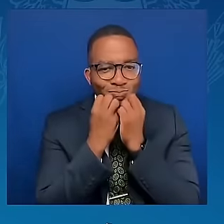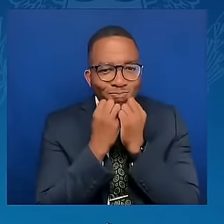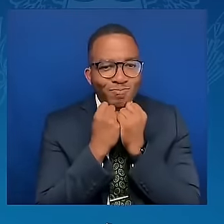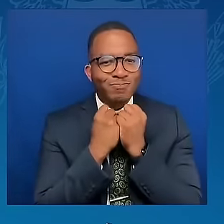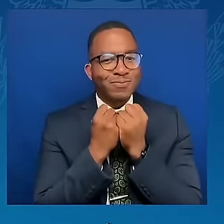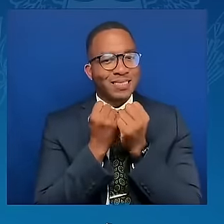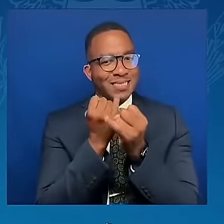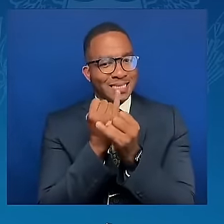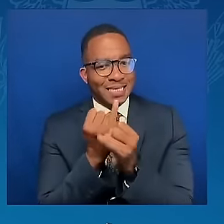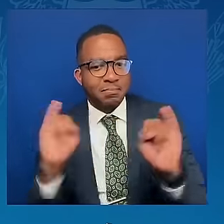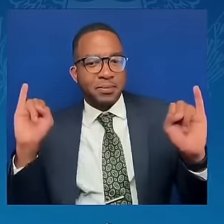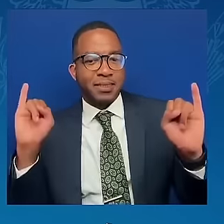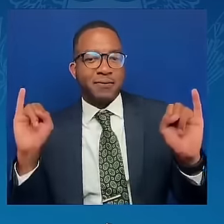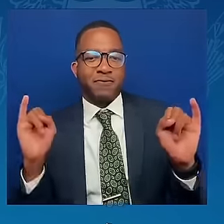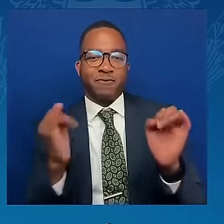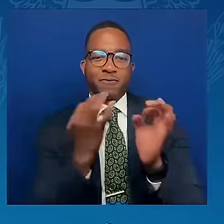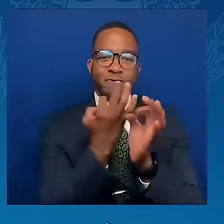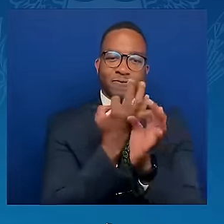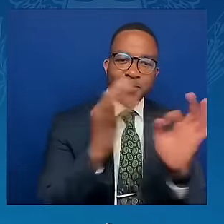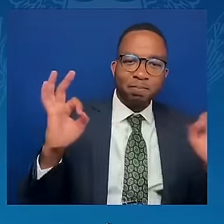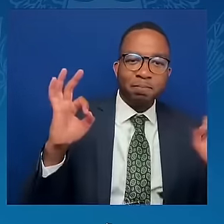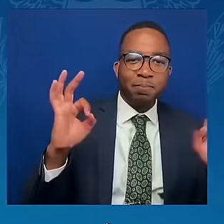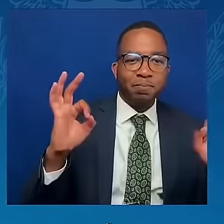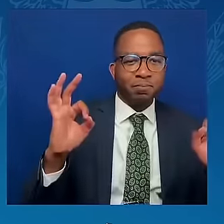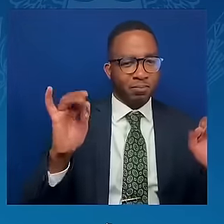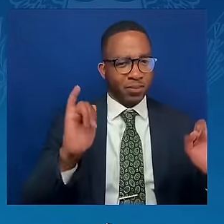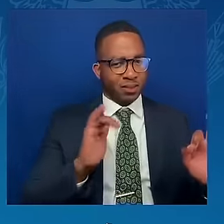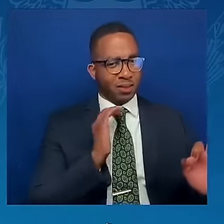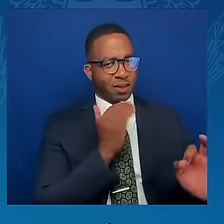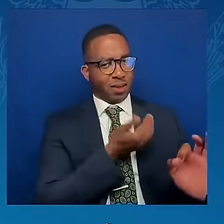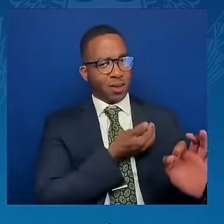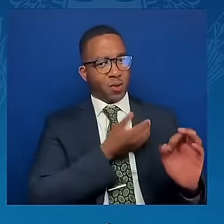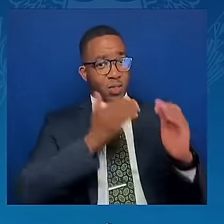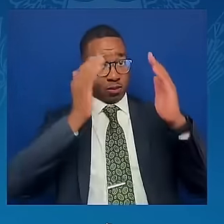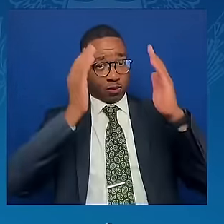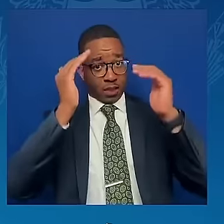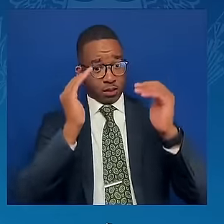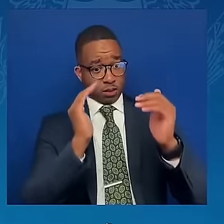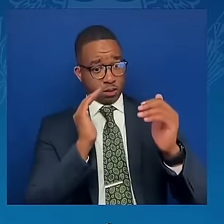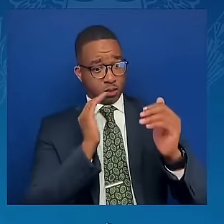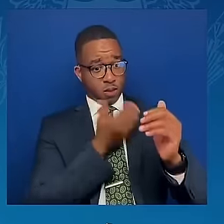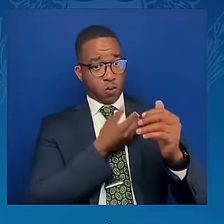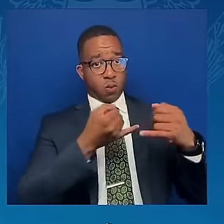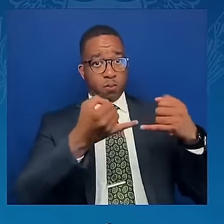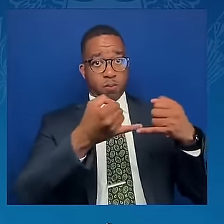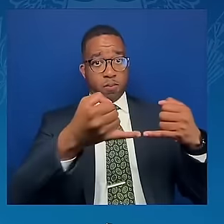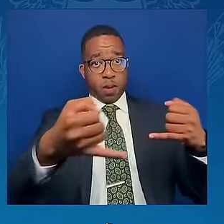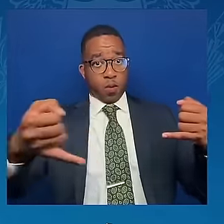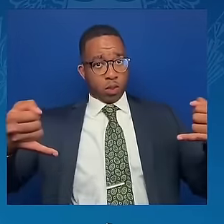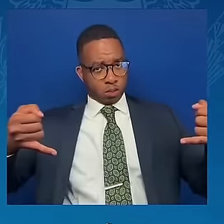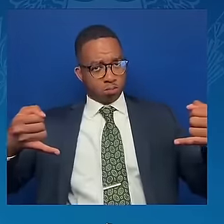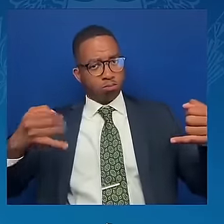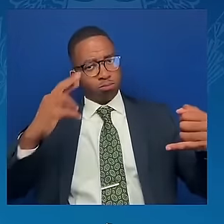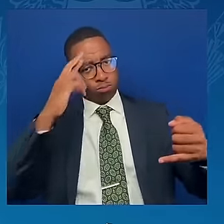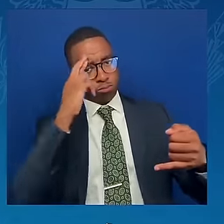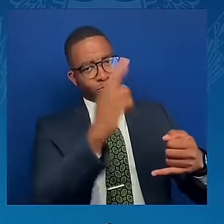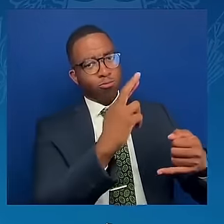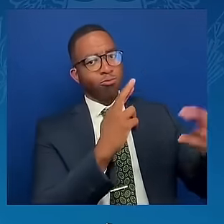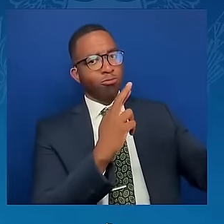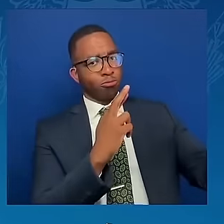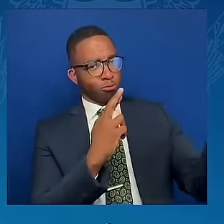expect our borders to be respected. We all yearn to be the masters of our own destiny.